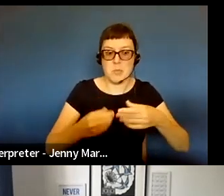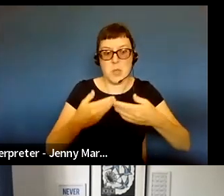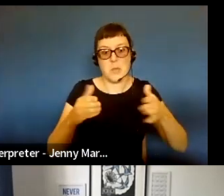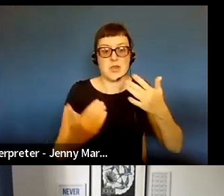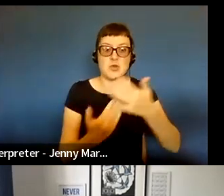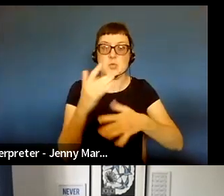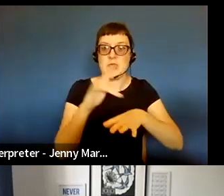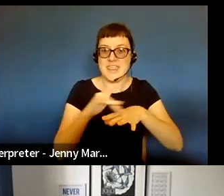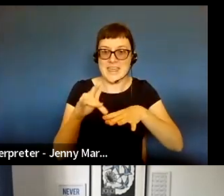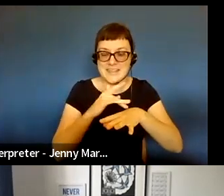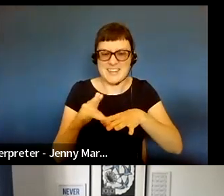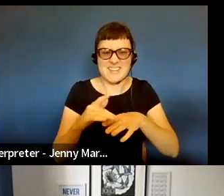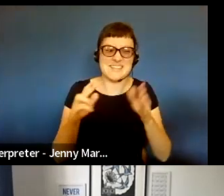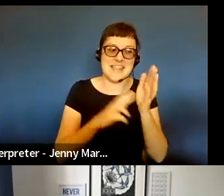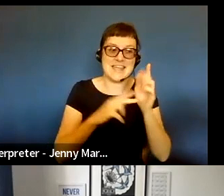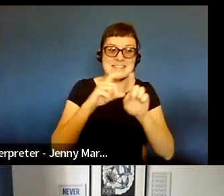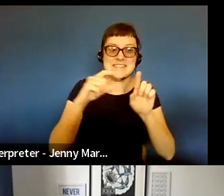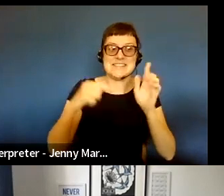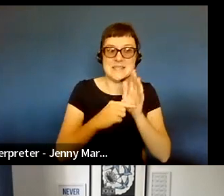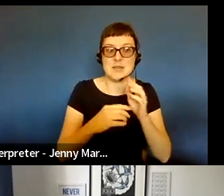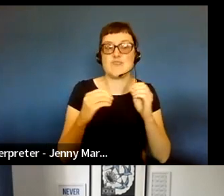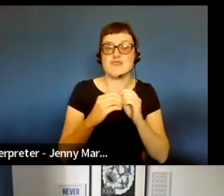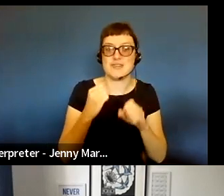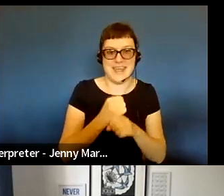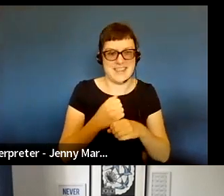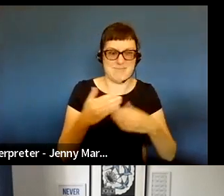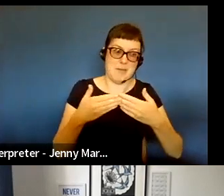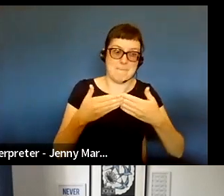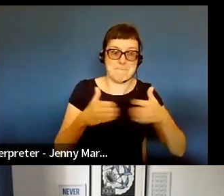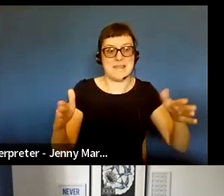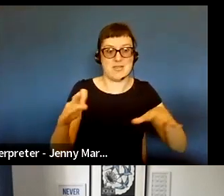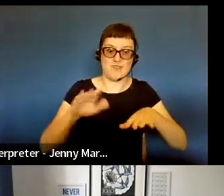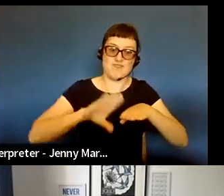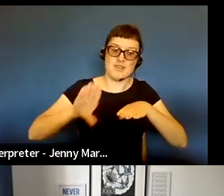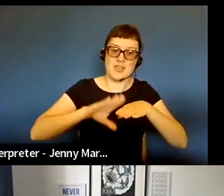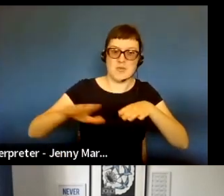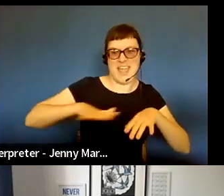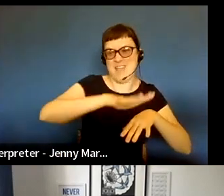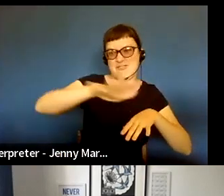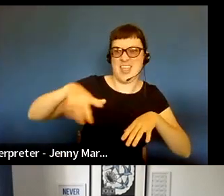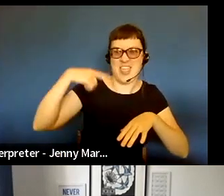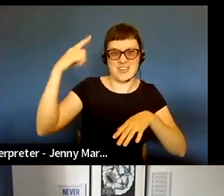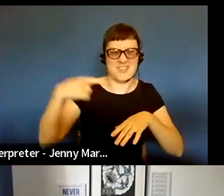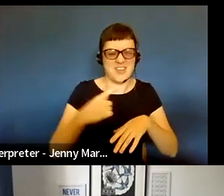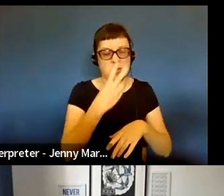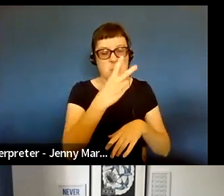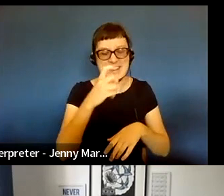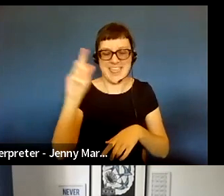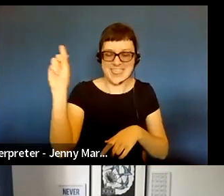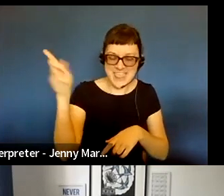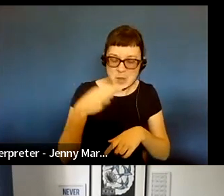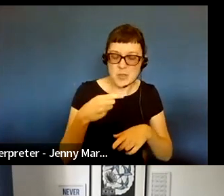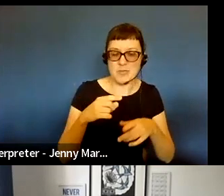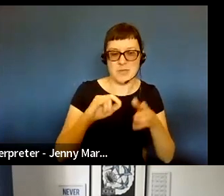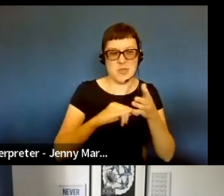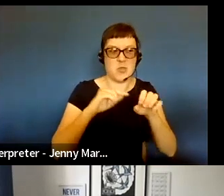which for the year of the project was one of the largest rehearsal complexes in London, 20,000 square feet, 29 really